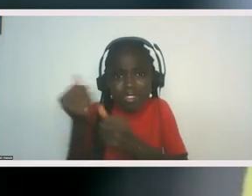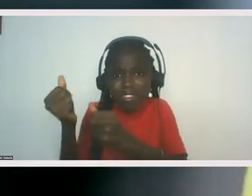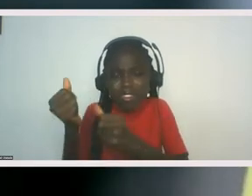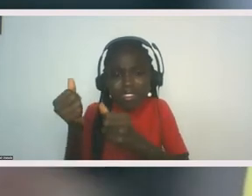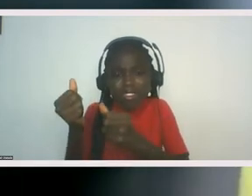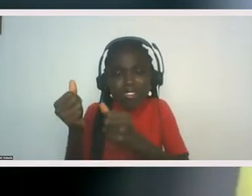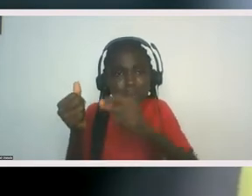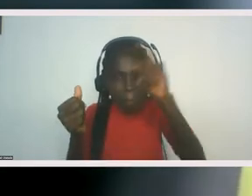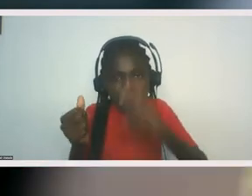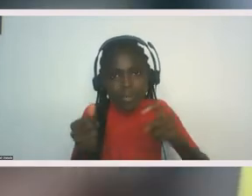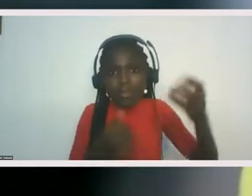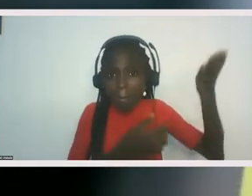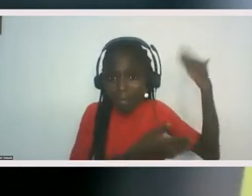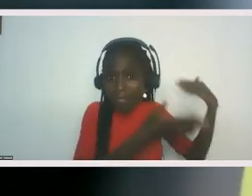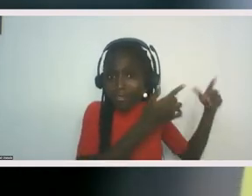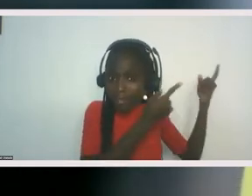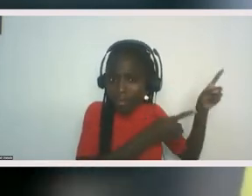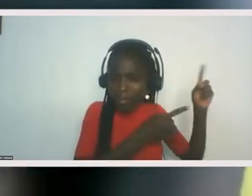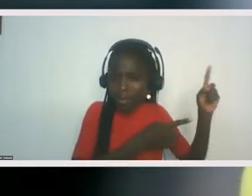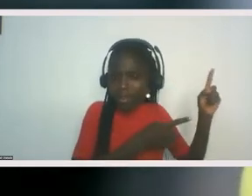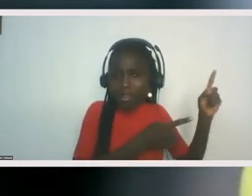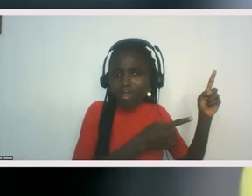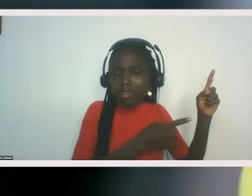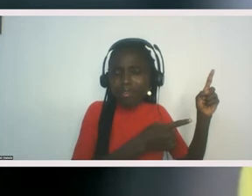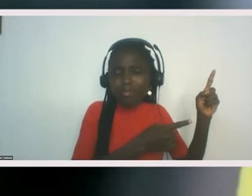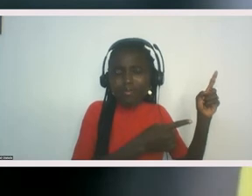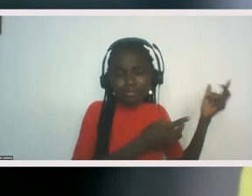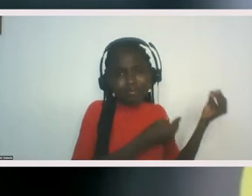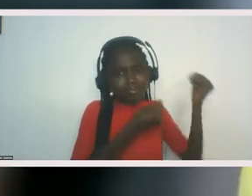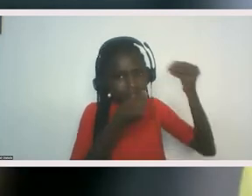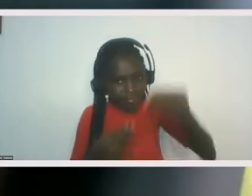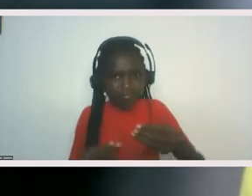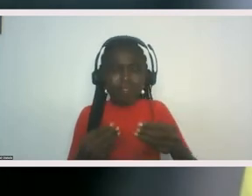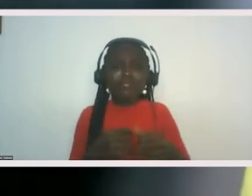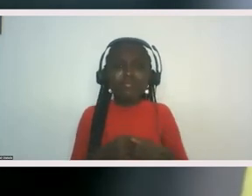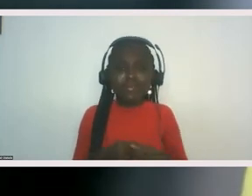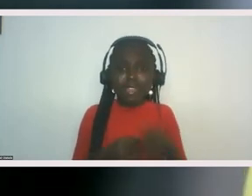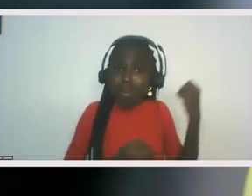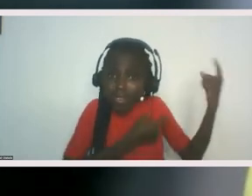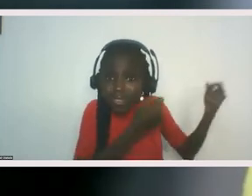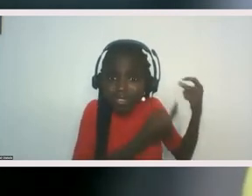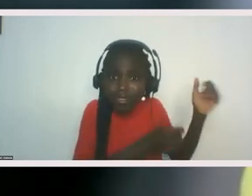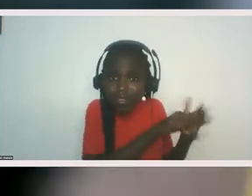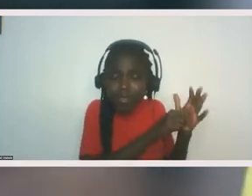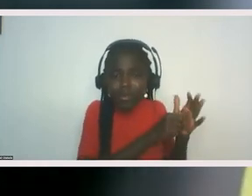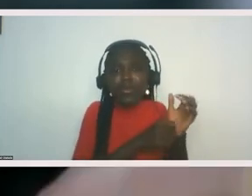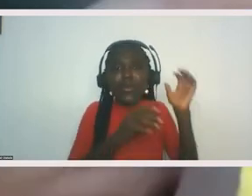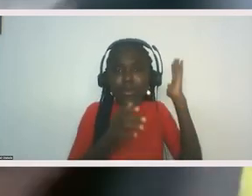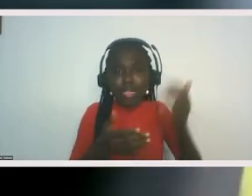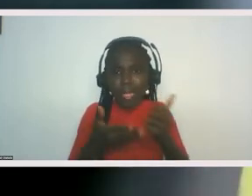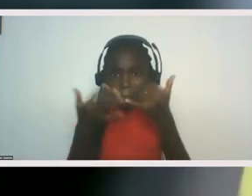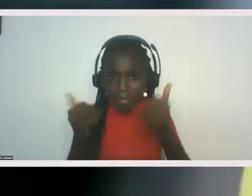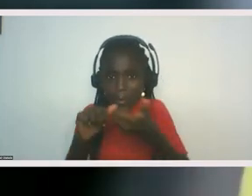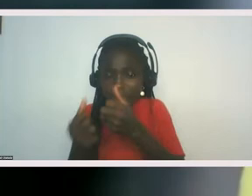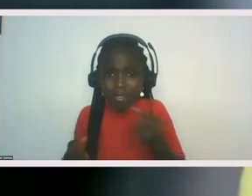to exist in the way we see it manifest in our day-to-day lives in 2022. It ought not to exist. We ought to have